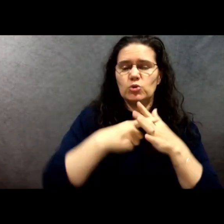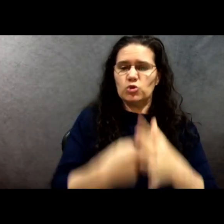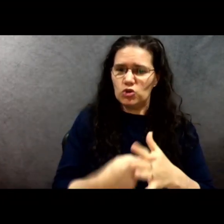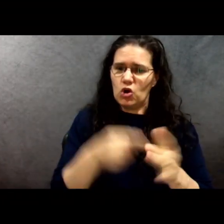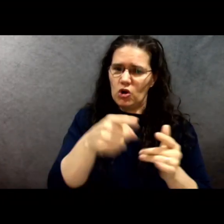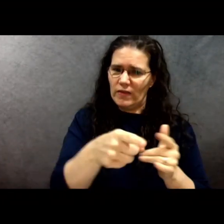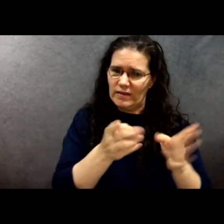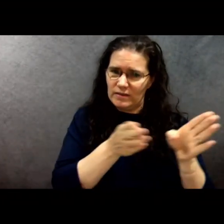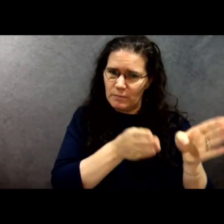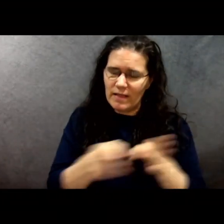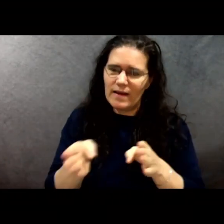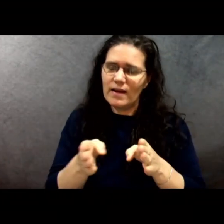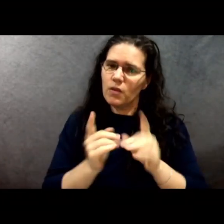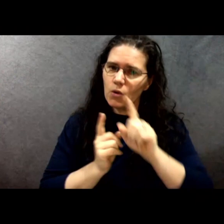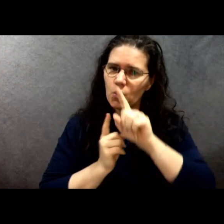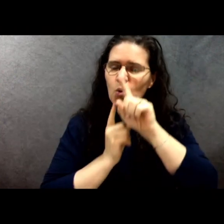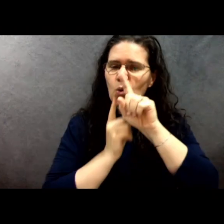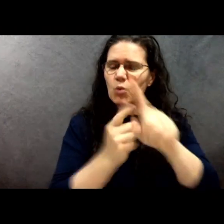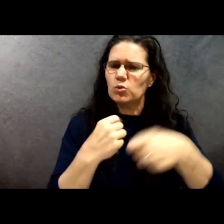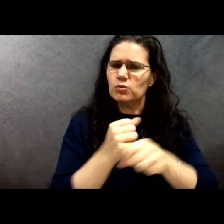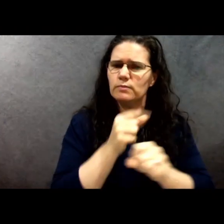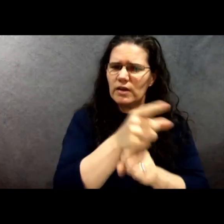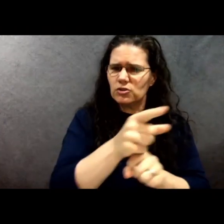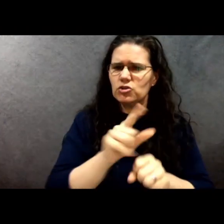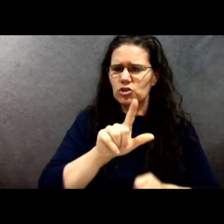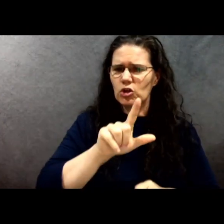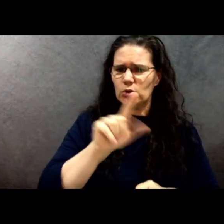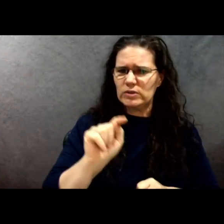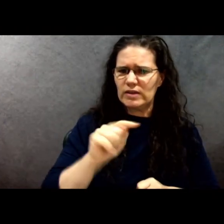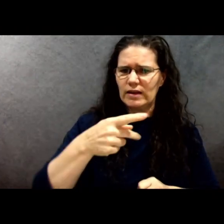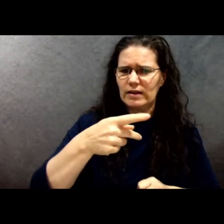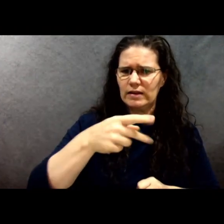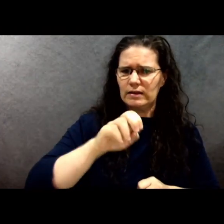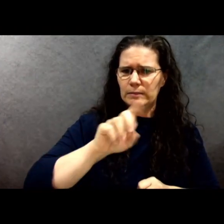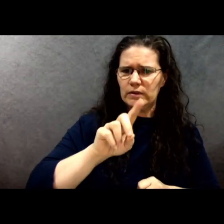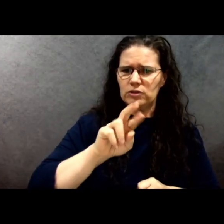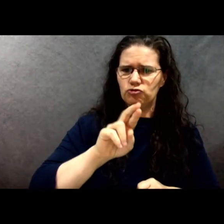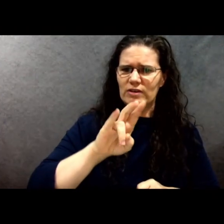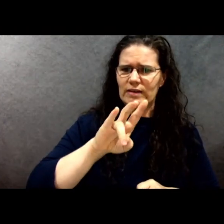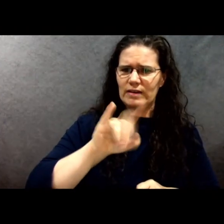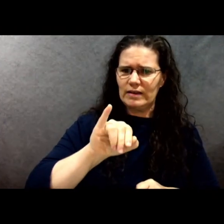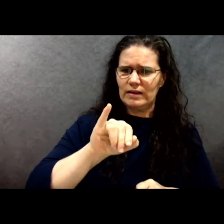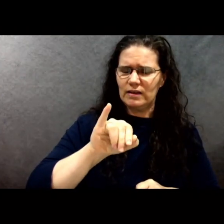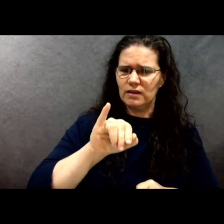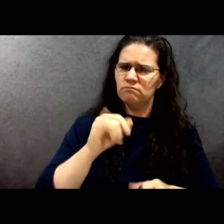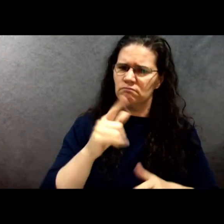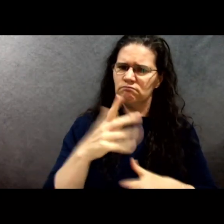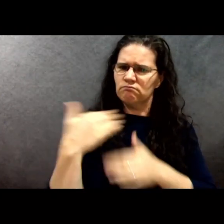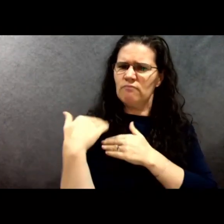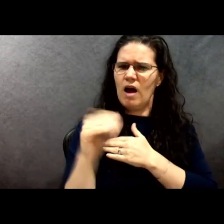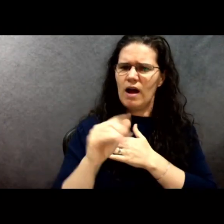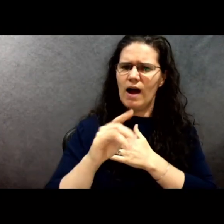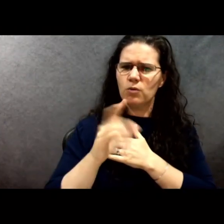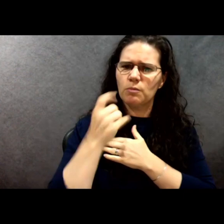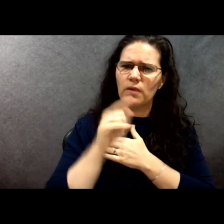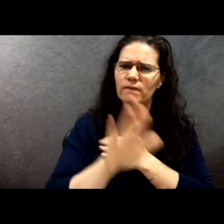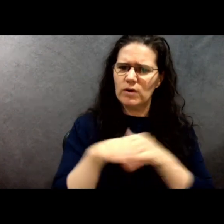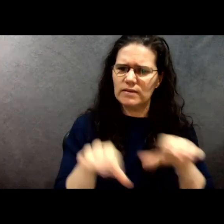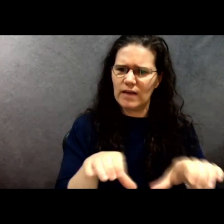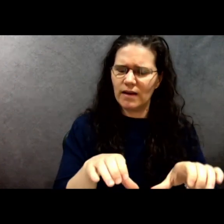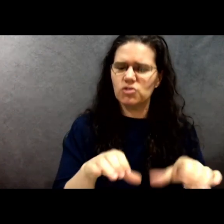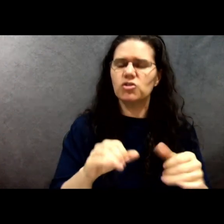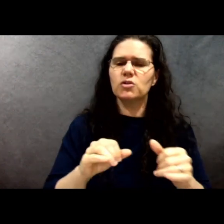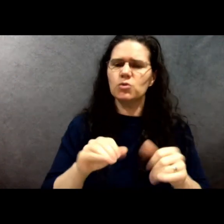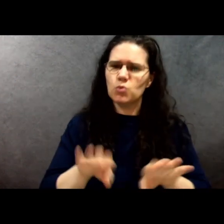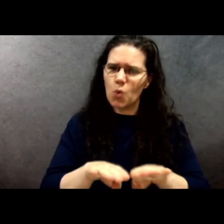accountable for his actions, to begin a path to healing the community, and to open a dialogue with all